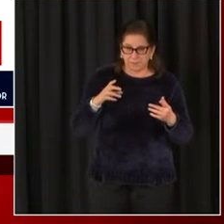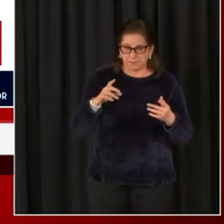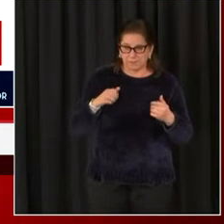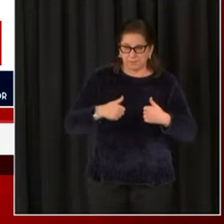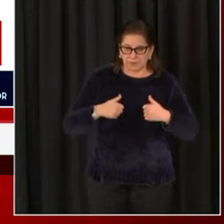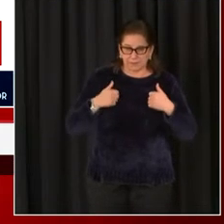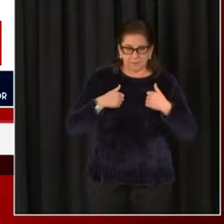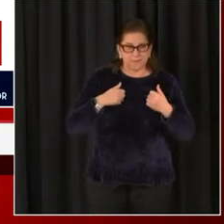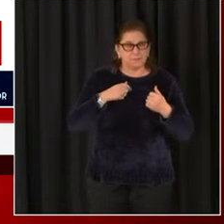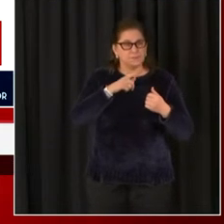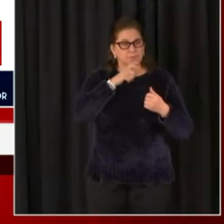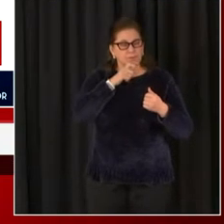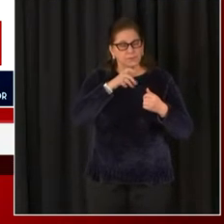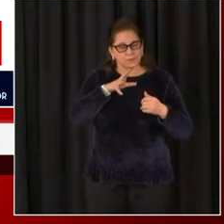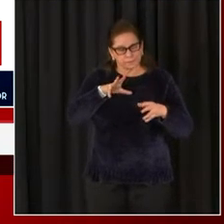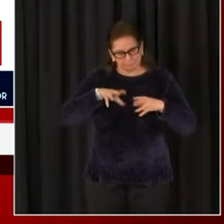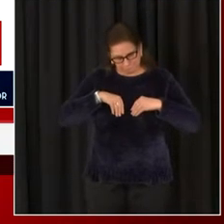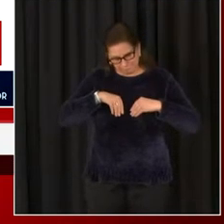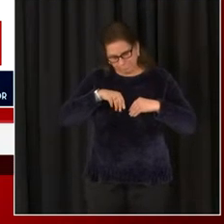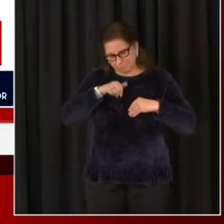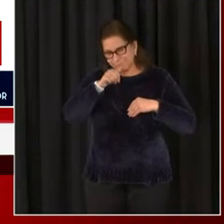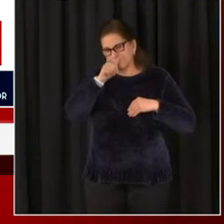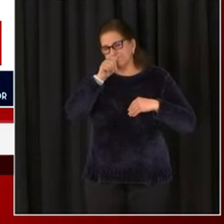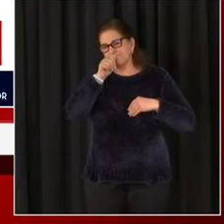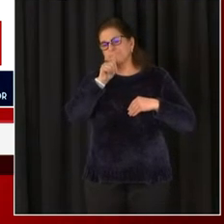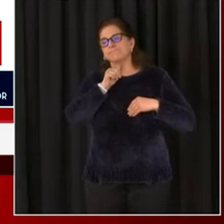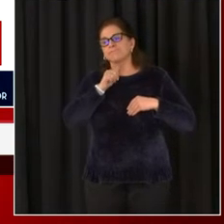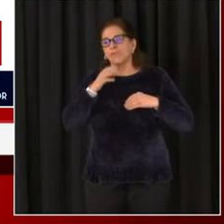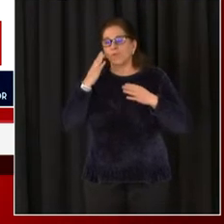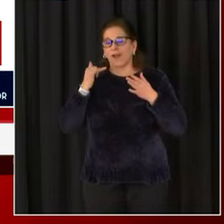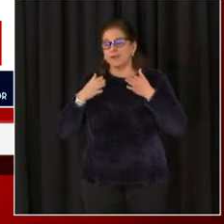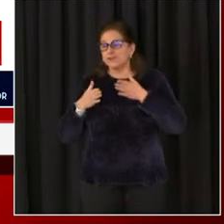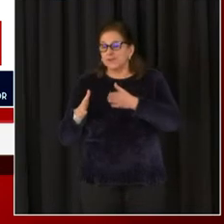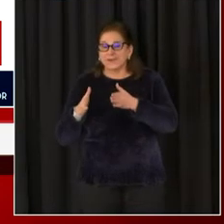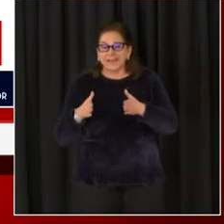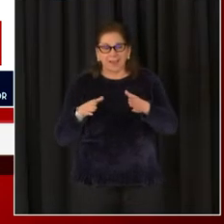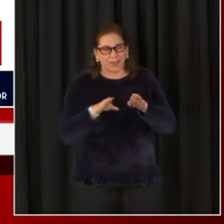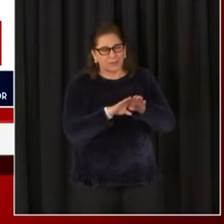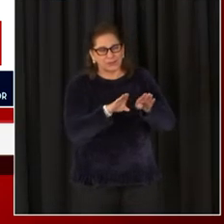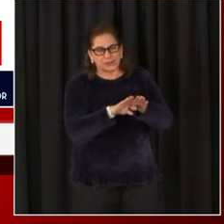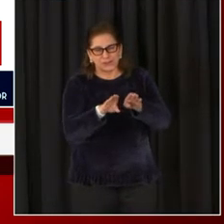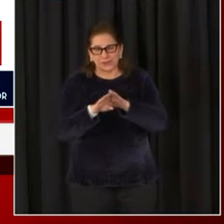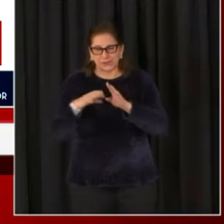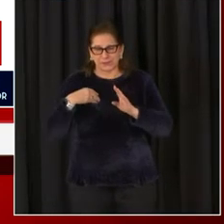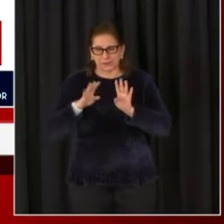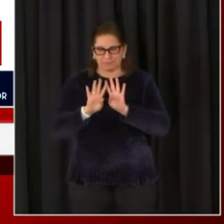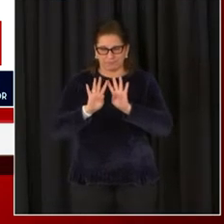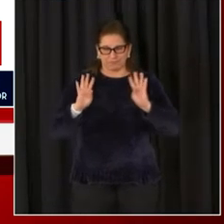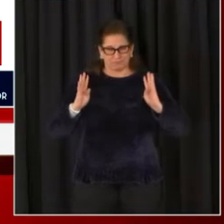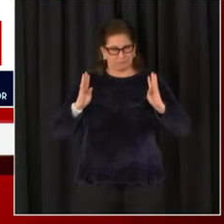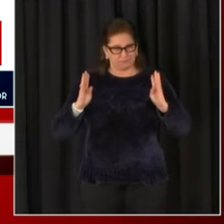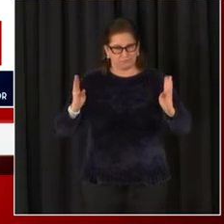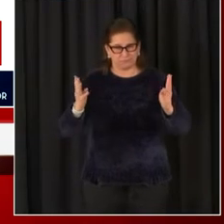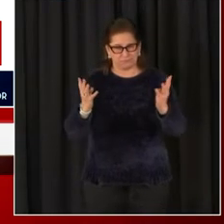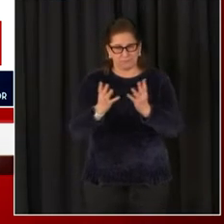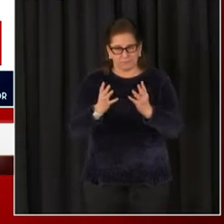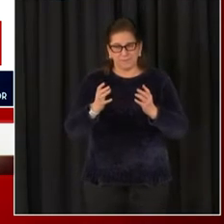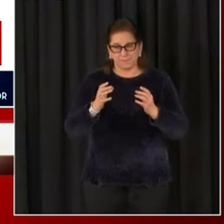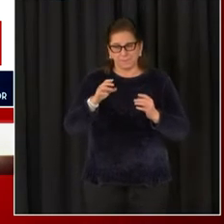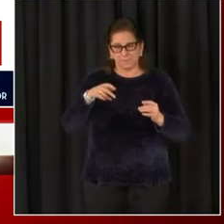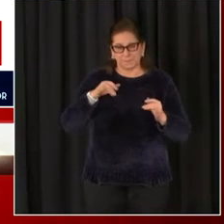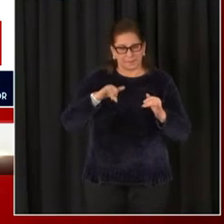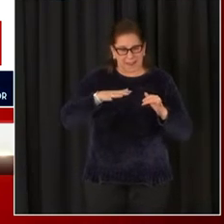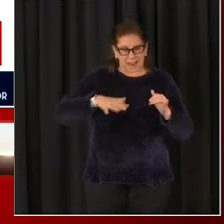intense security measures that we all saw. And I know that we will continue working together to keep our city safe,